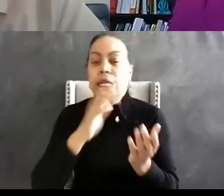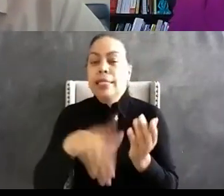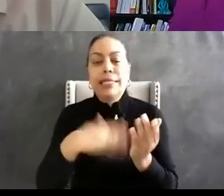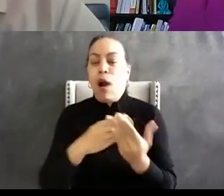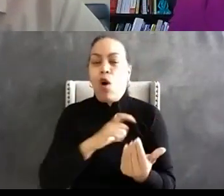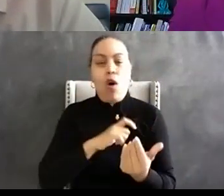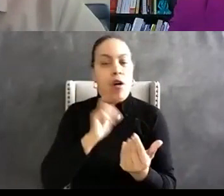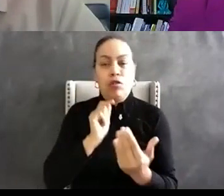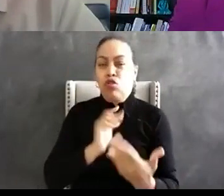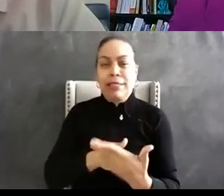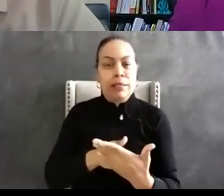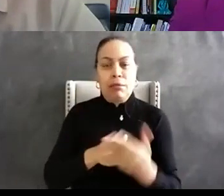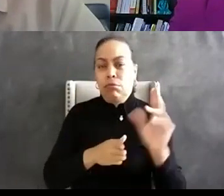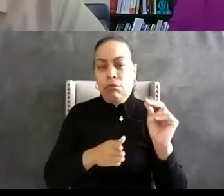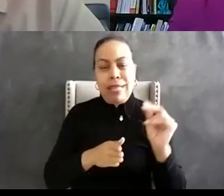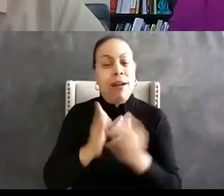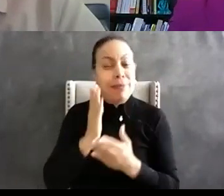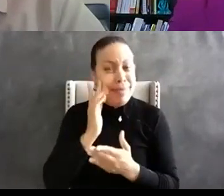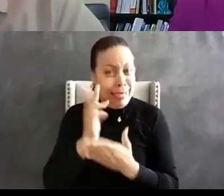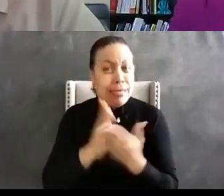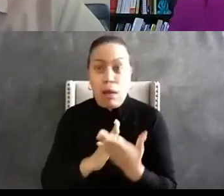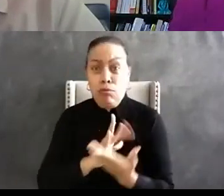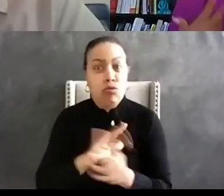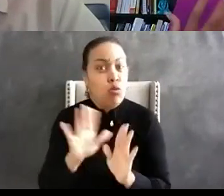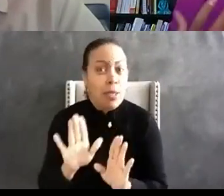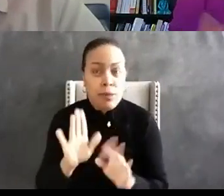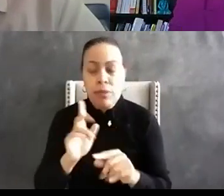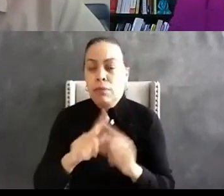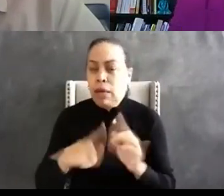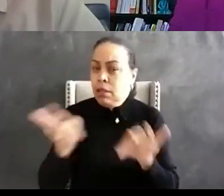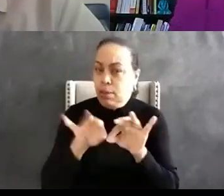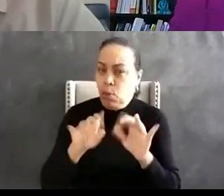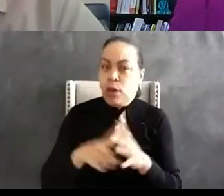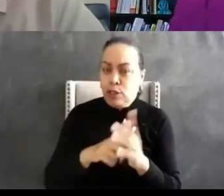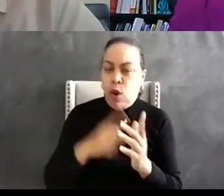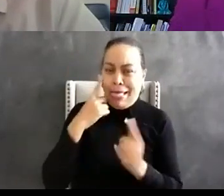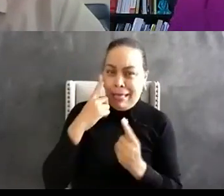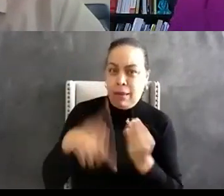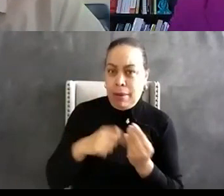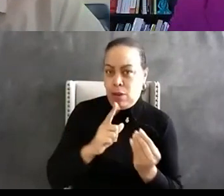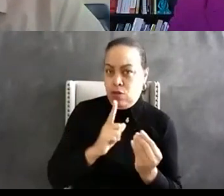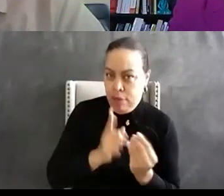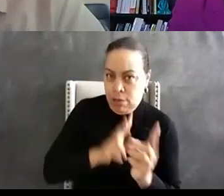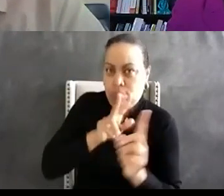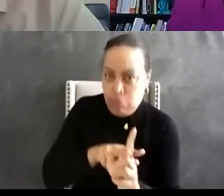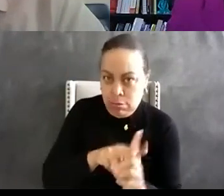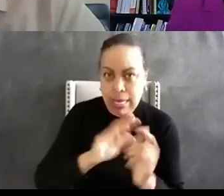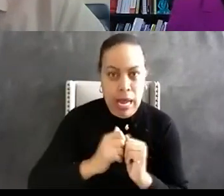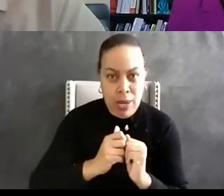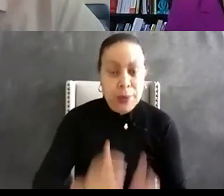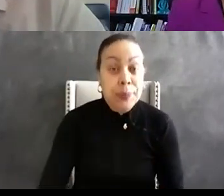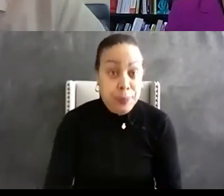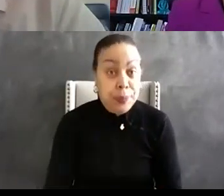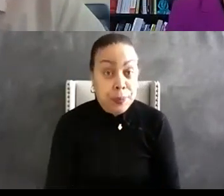because I've seen some that have just been horrible but I mean we really need to start being practical about what we're trying to solve over here thank you